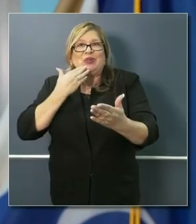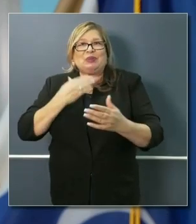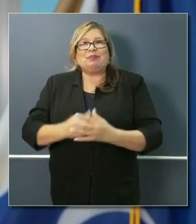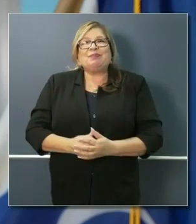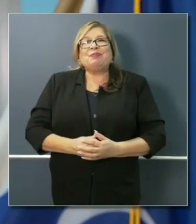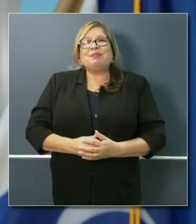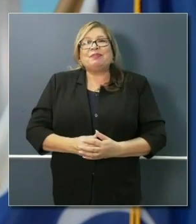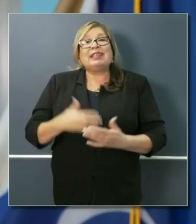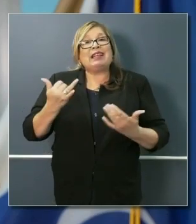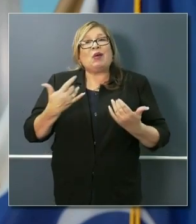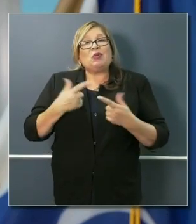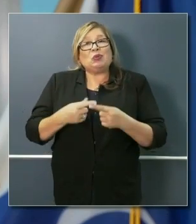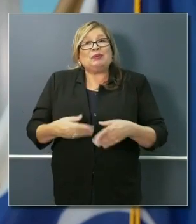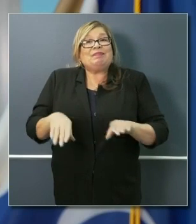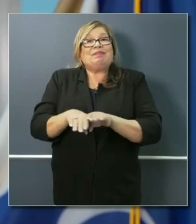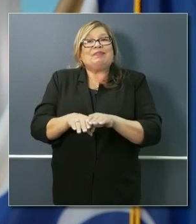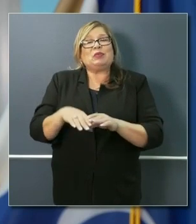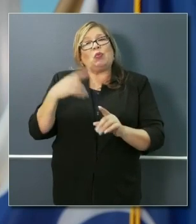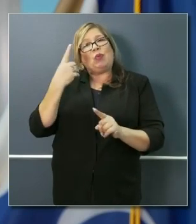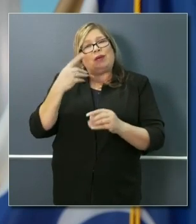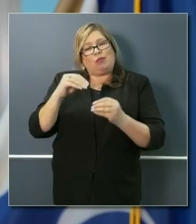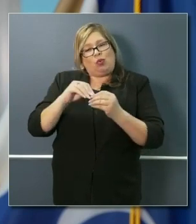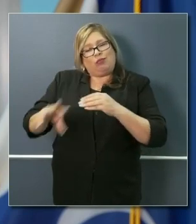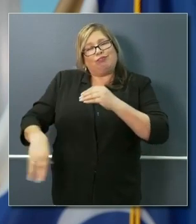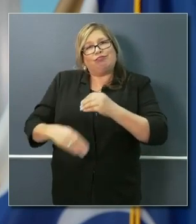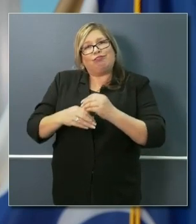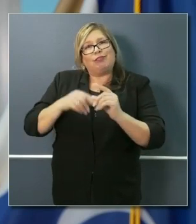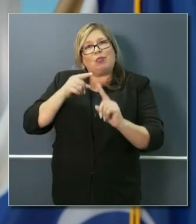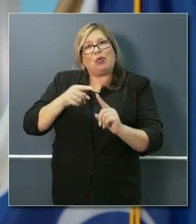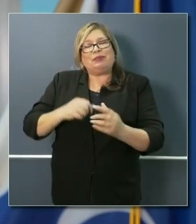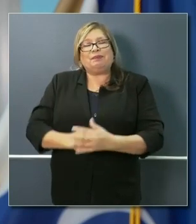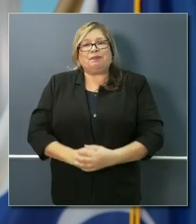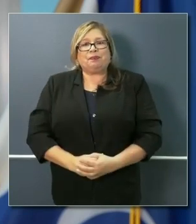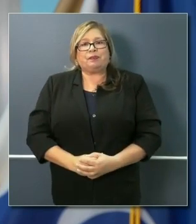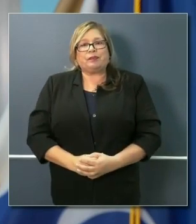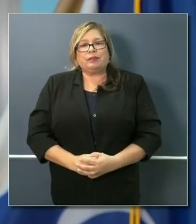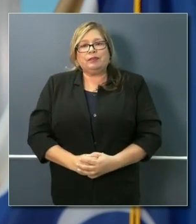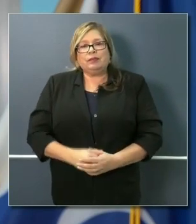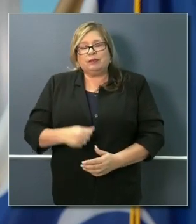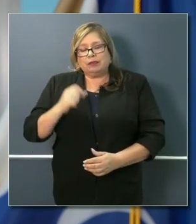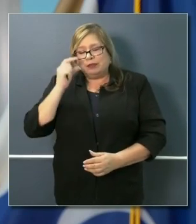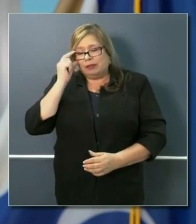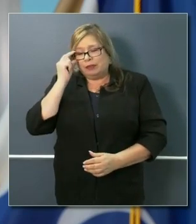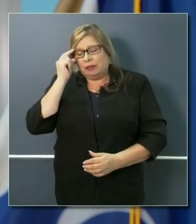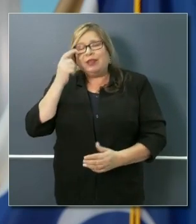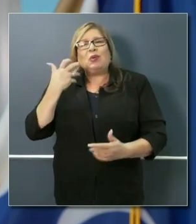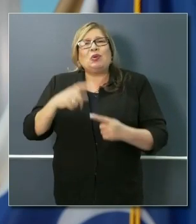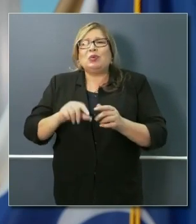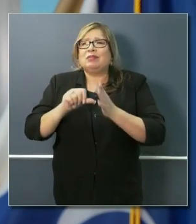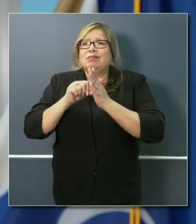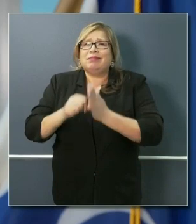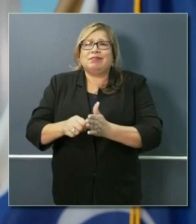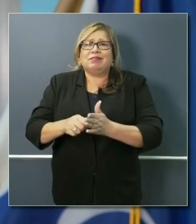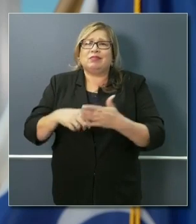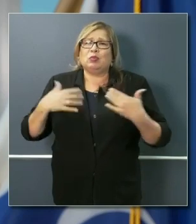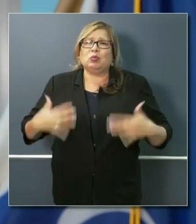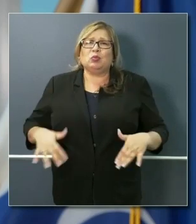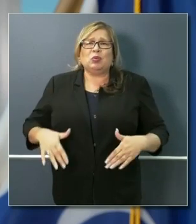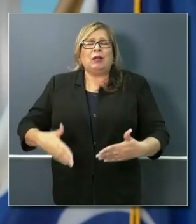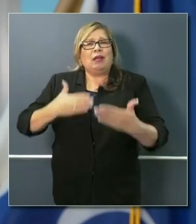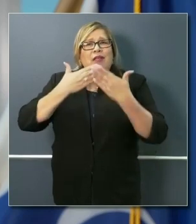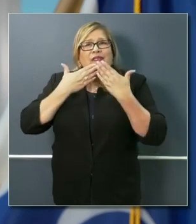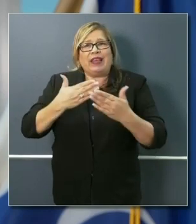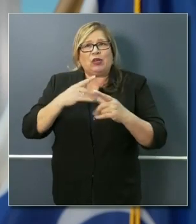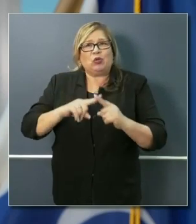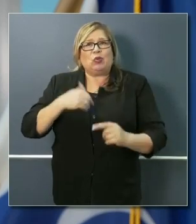making one additional point. You know, we never say this enough, and that is thank you to law enforcement. Thank